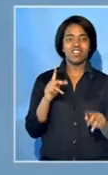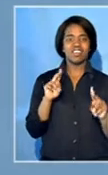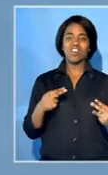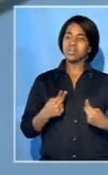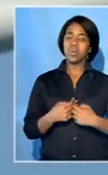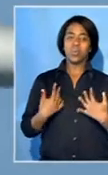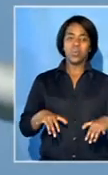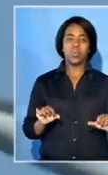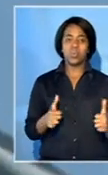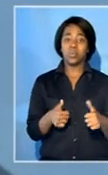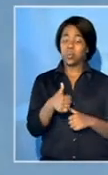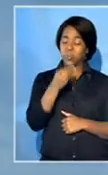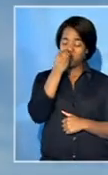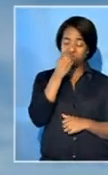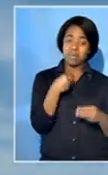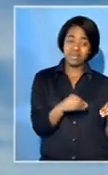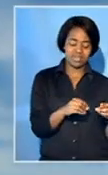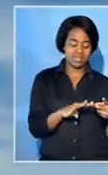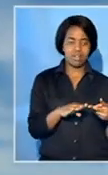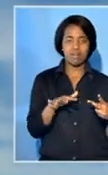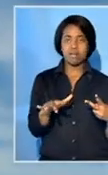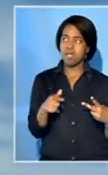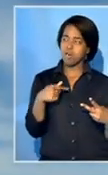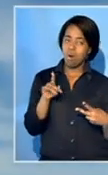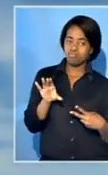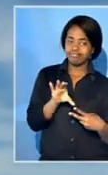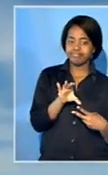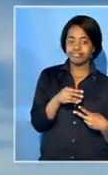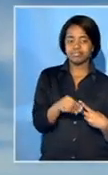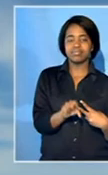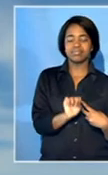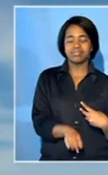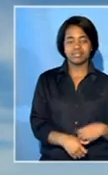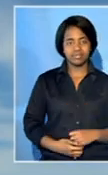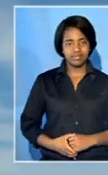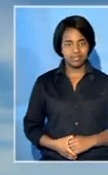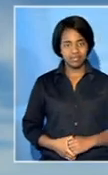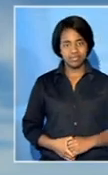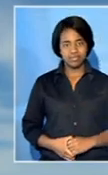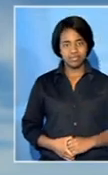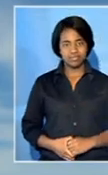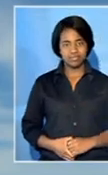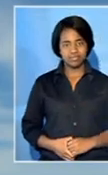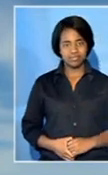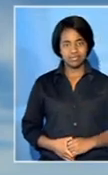Good news for local businesses and potential investors. Juri Bluchnoot, SABC News, Port Elizabeth.